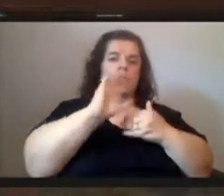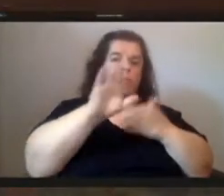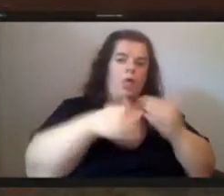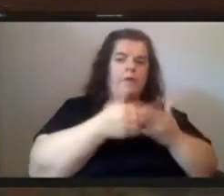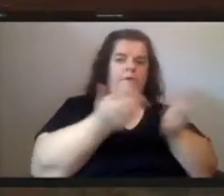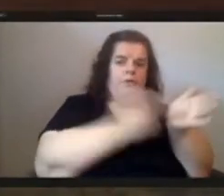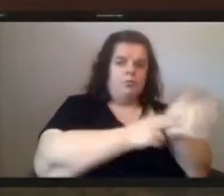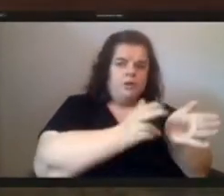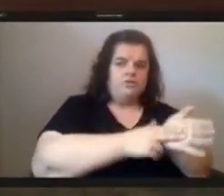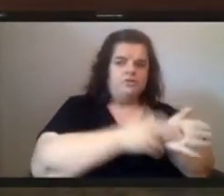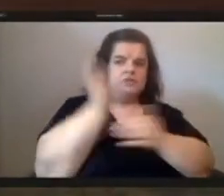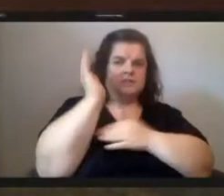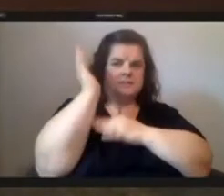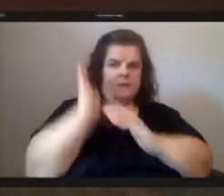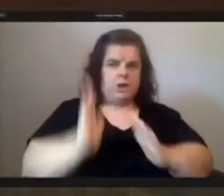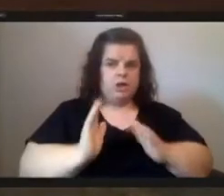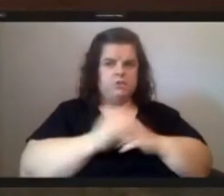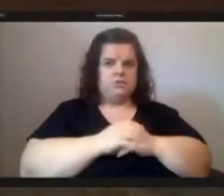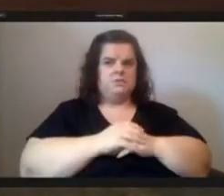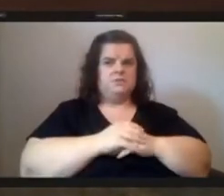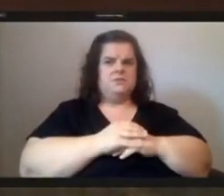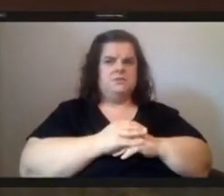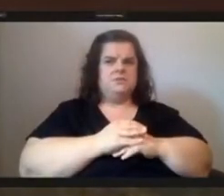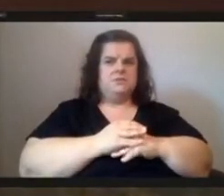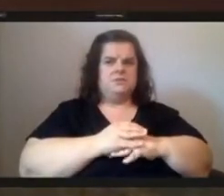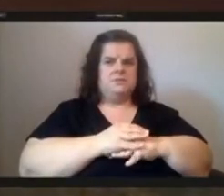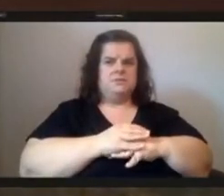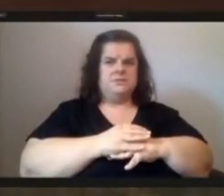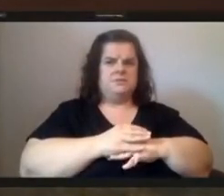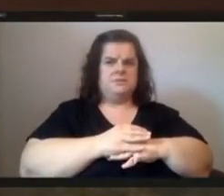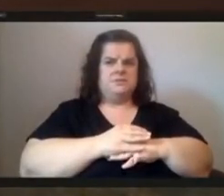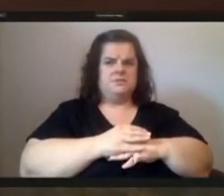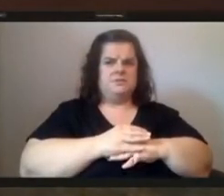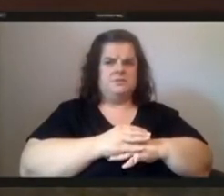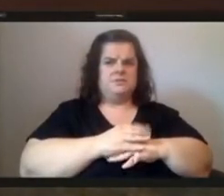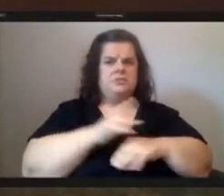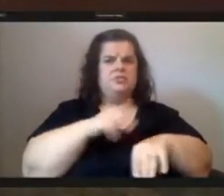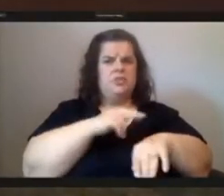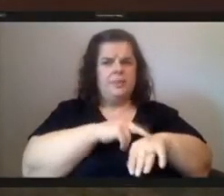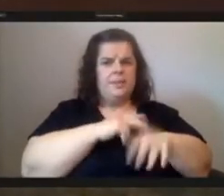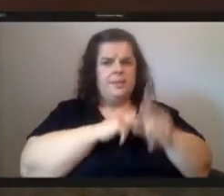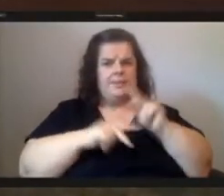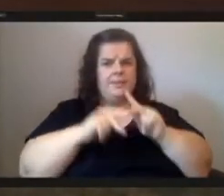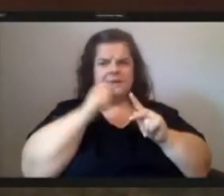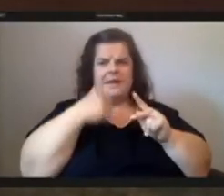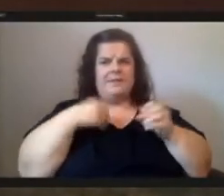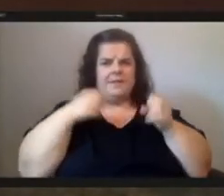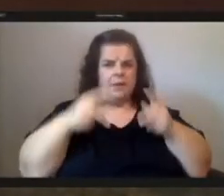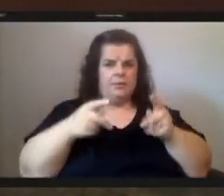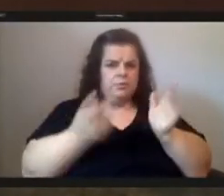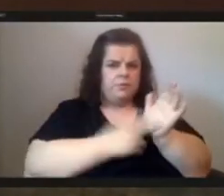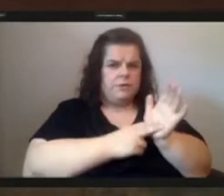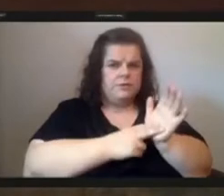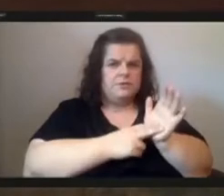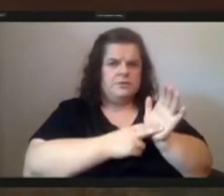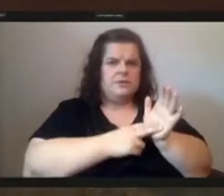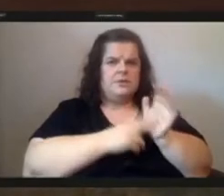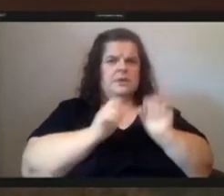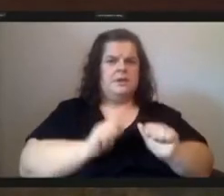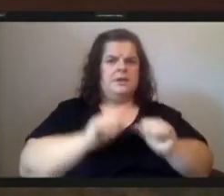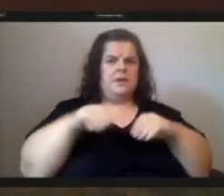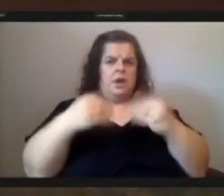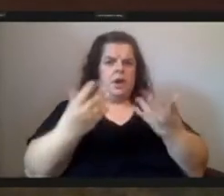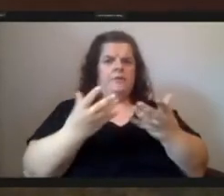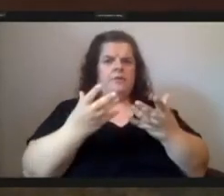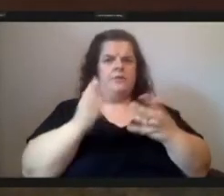speakers um and traditionally there may be people who didn't have the opportunity to register and so we can offer those